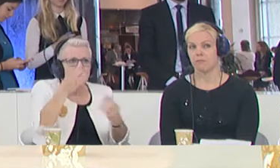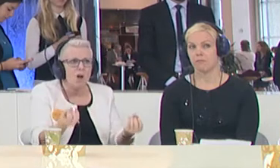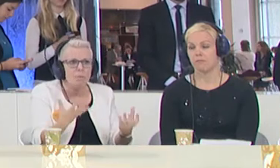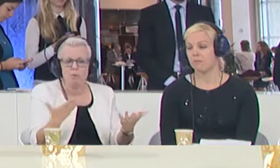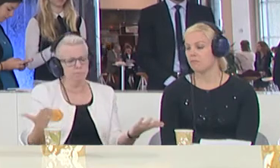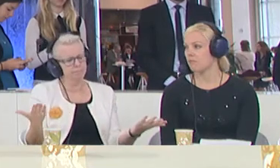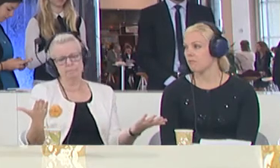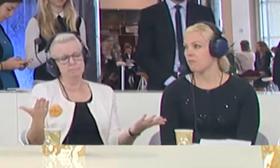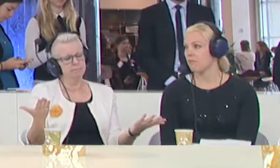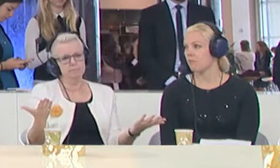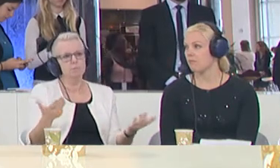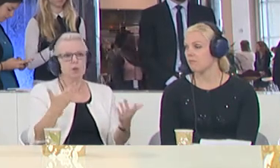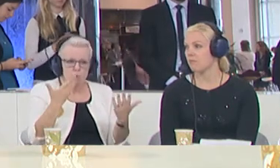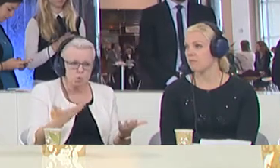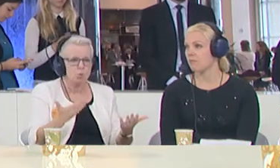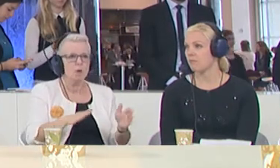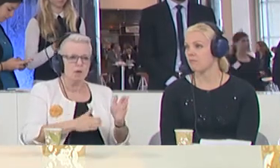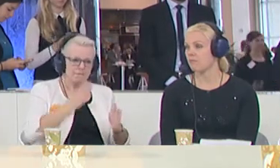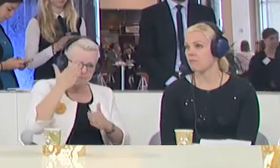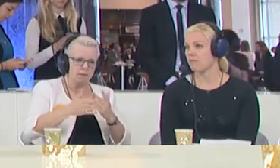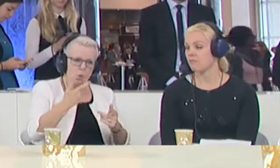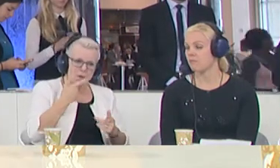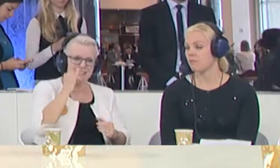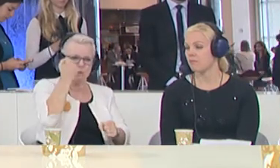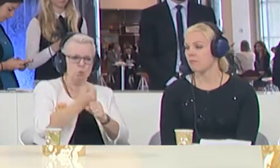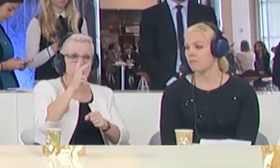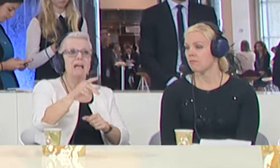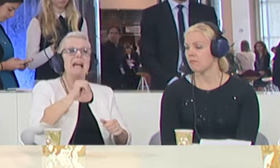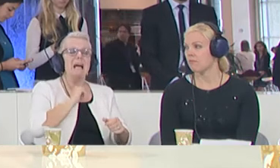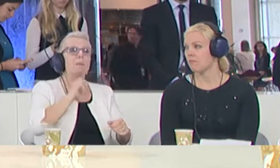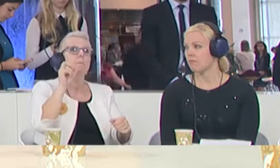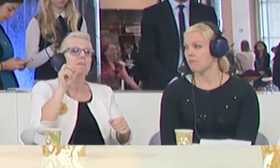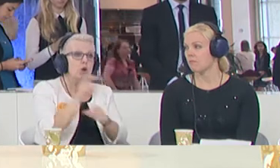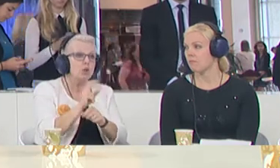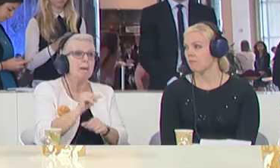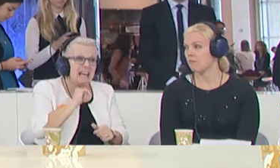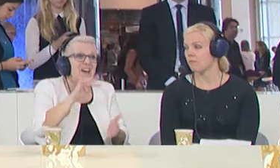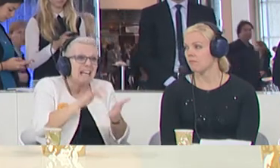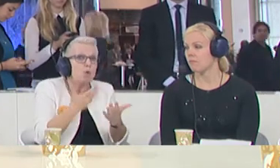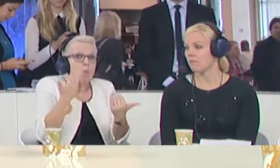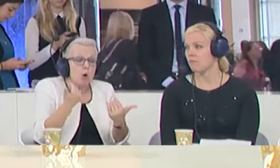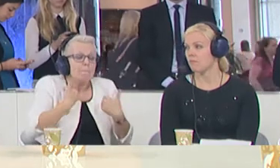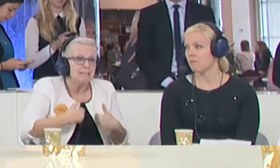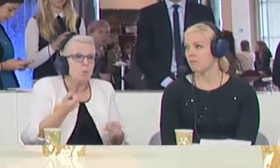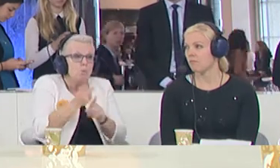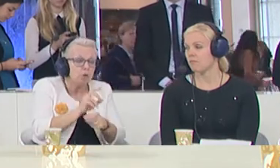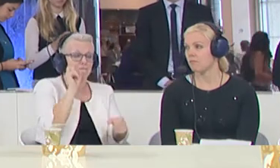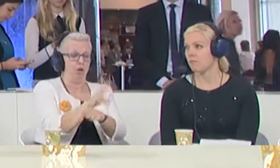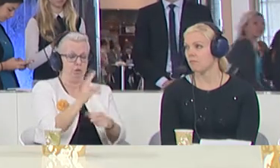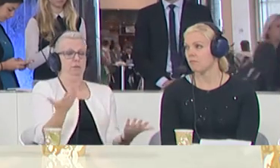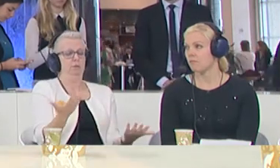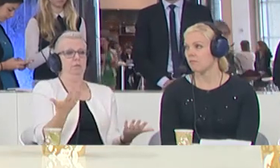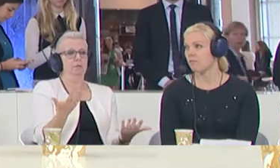therefore, we're now taking the final step to go ahead. So there's refugees for very good reasons. I think what we need to be doing is to